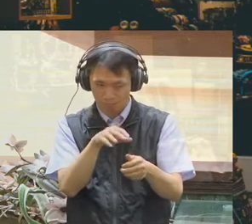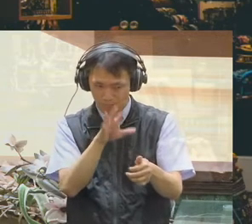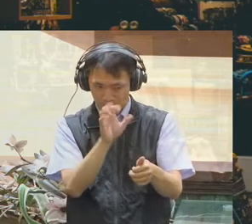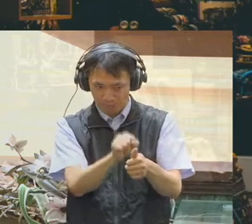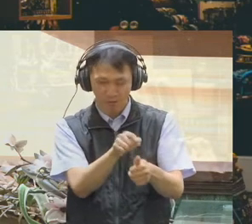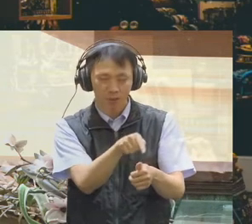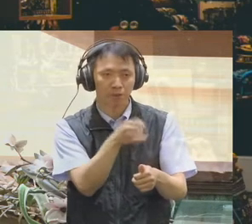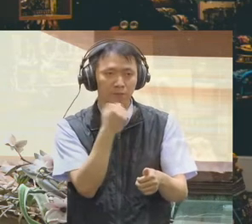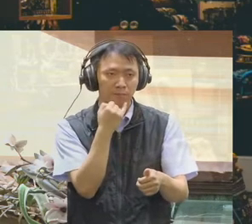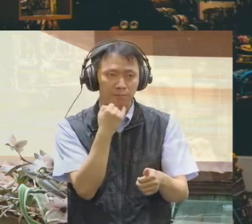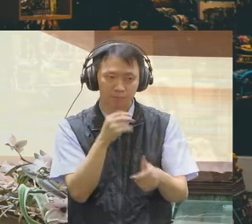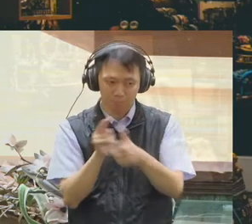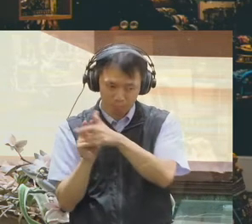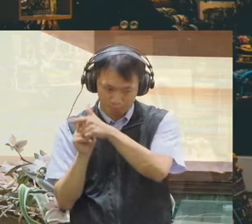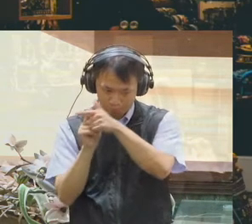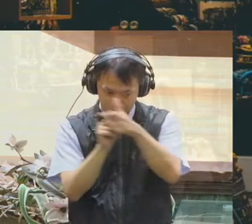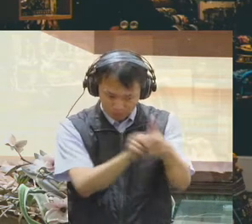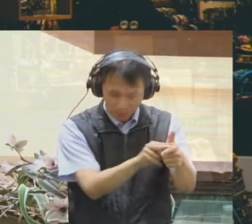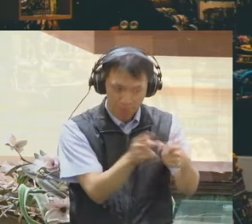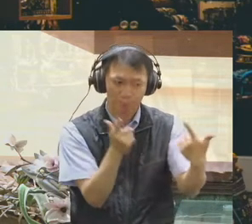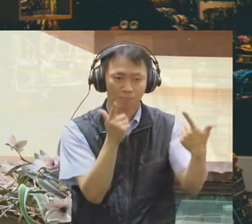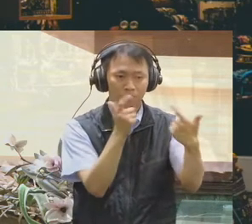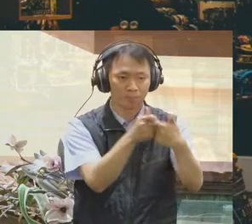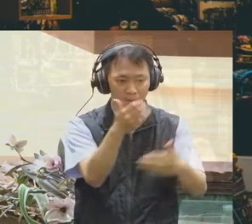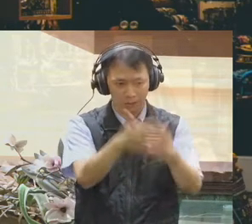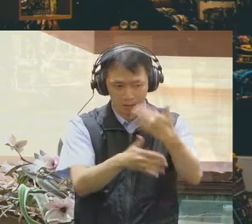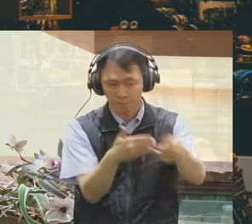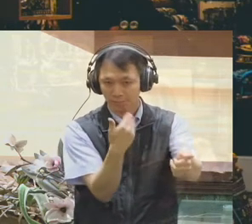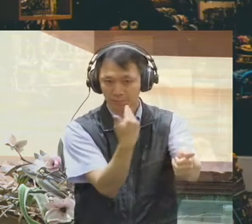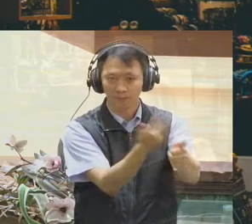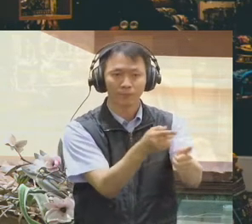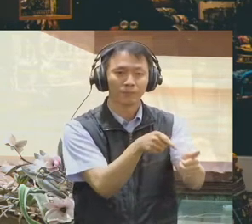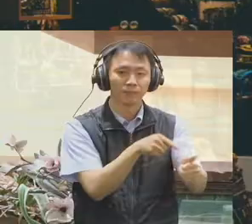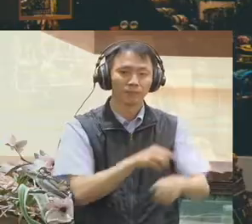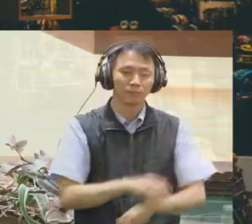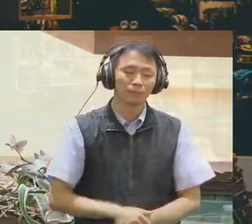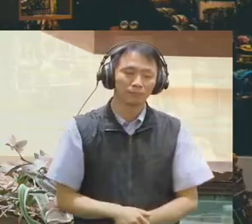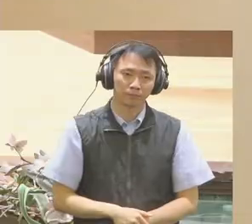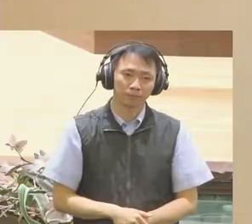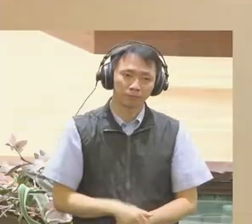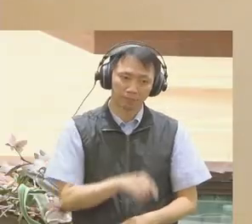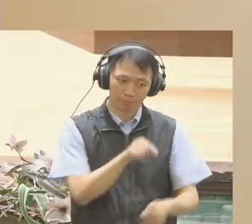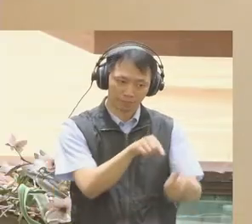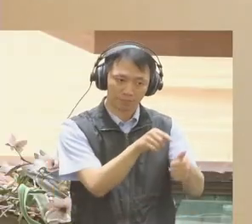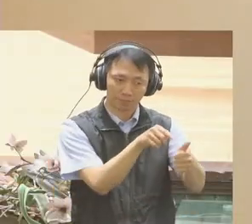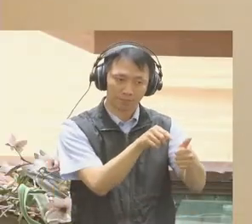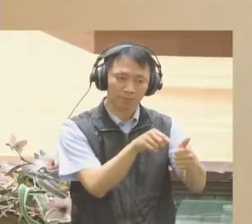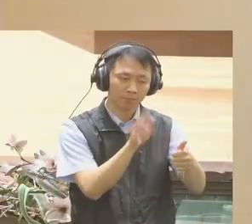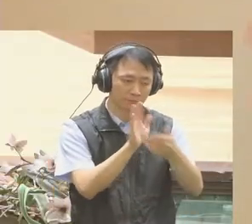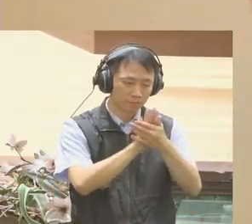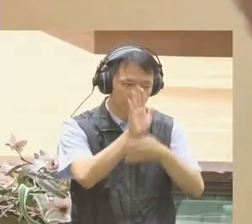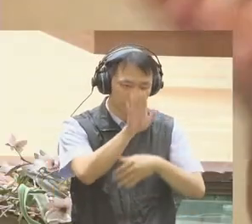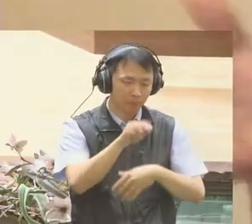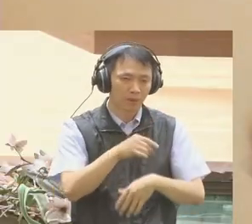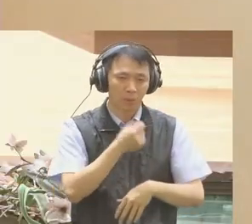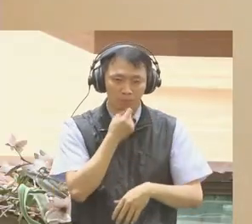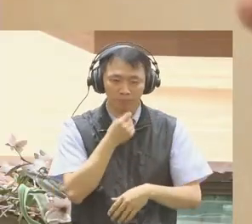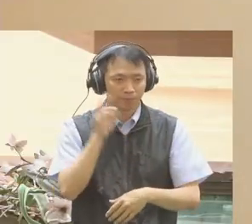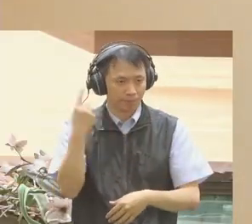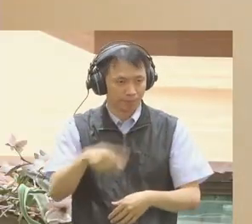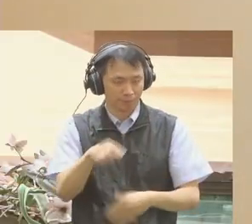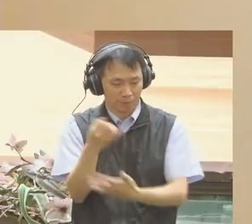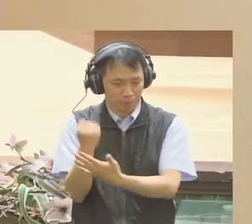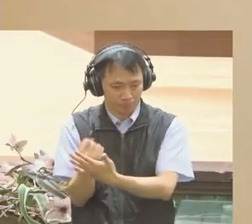itself, rather than pre-existing notions and assumptions. They changed their minds based on observations of emergent behavior,